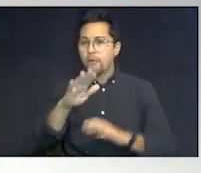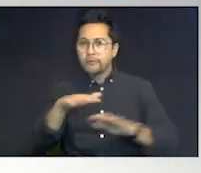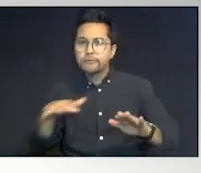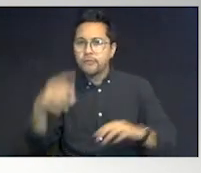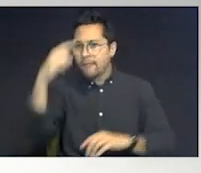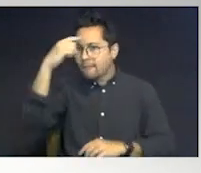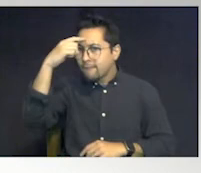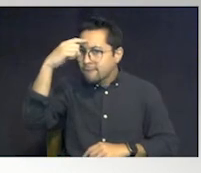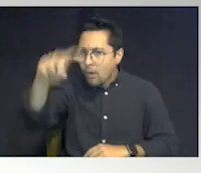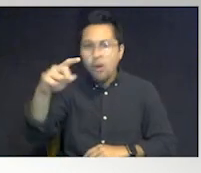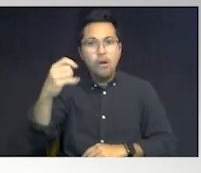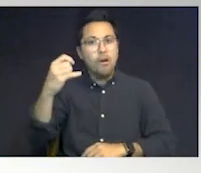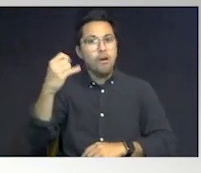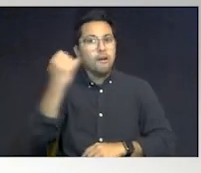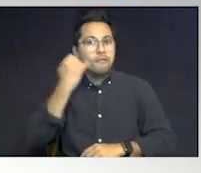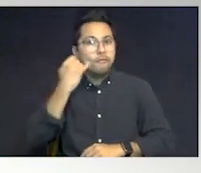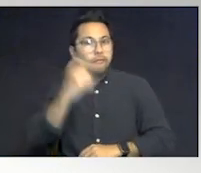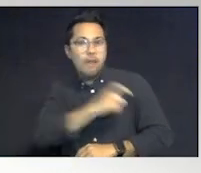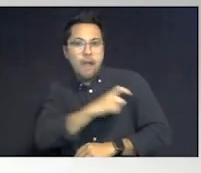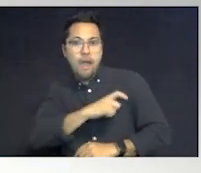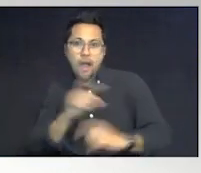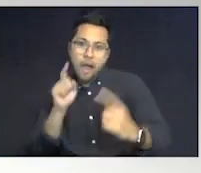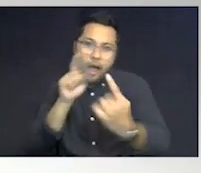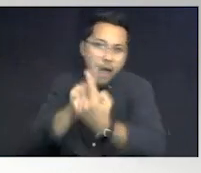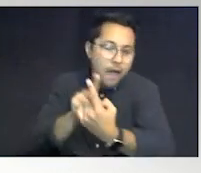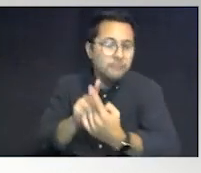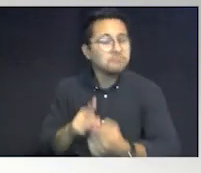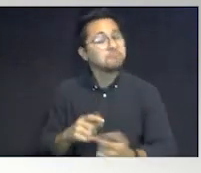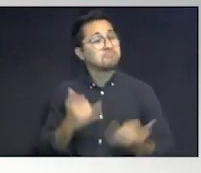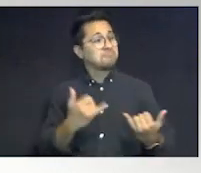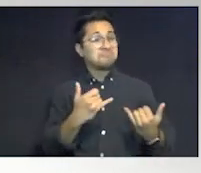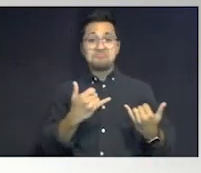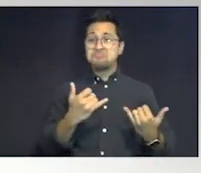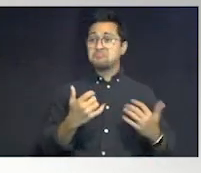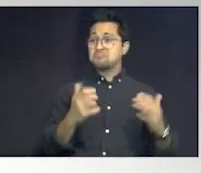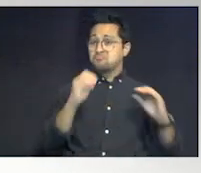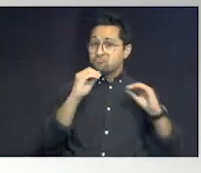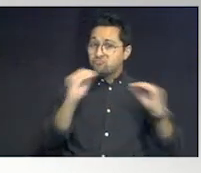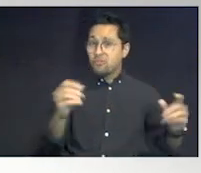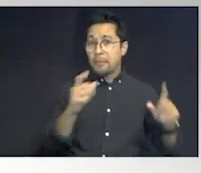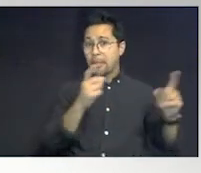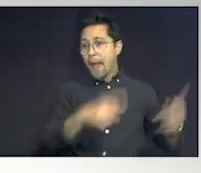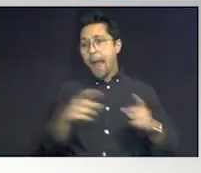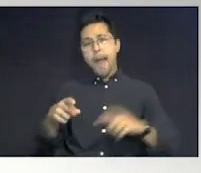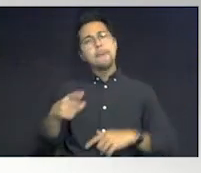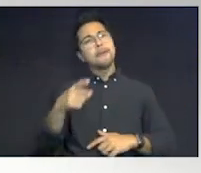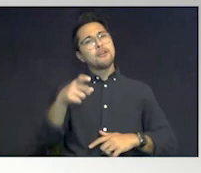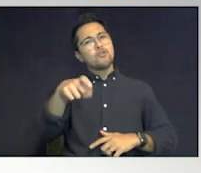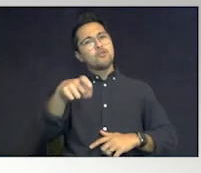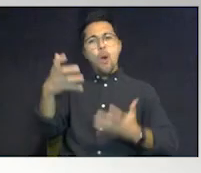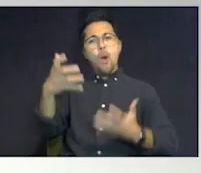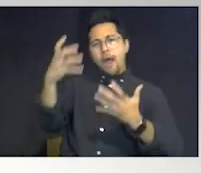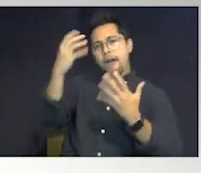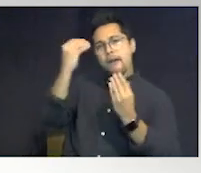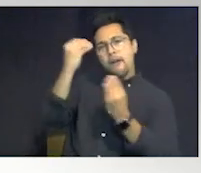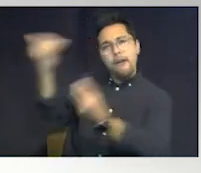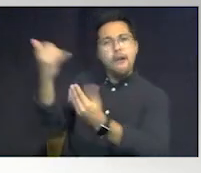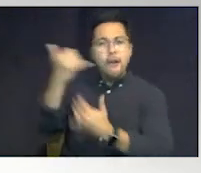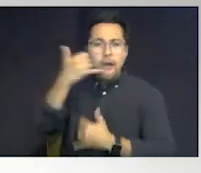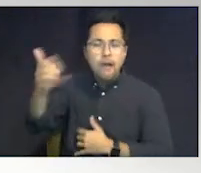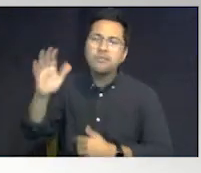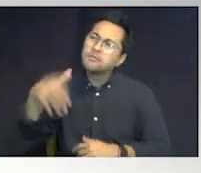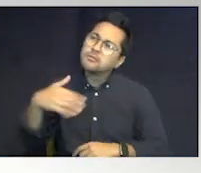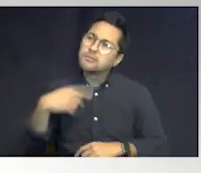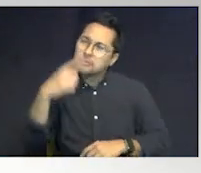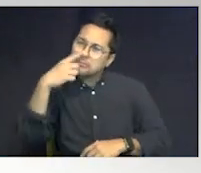police interaction. Now is when nothing is going on, you want to call the police and provide the police, hey, can you please